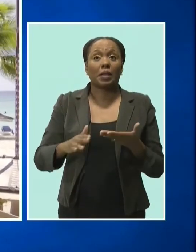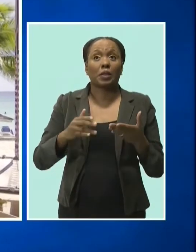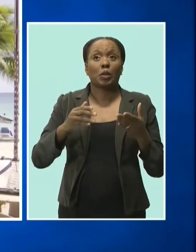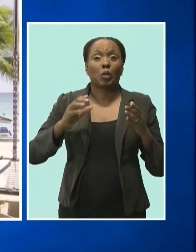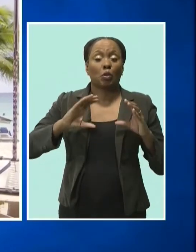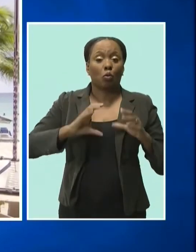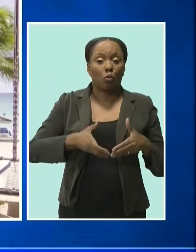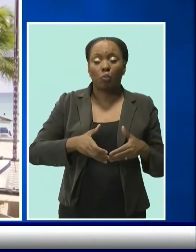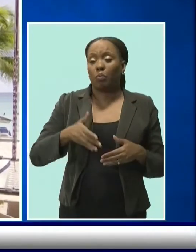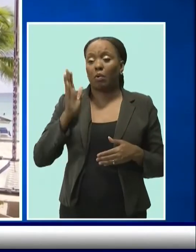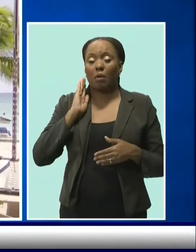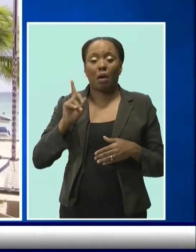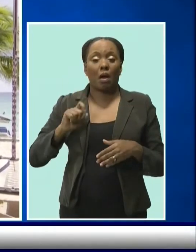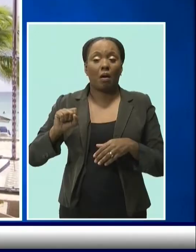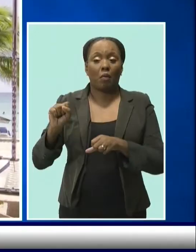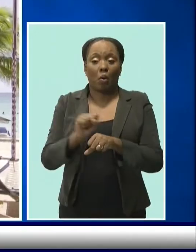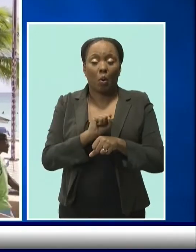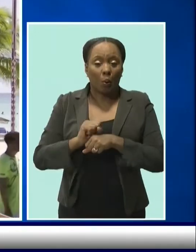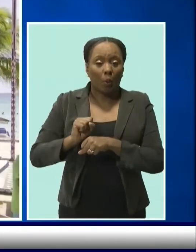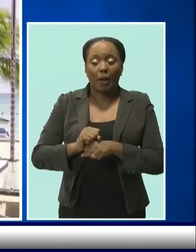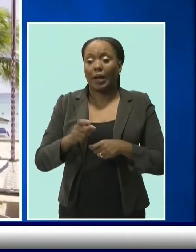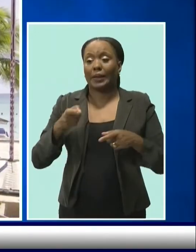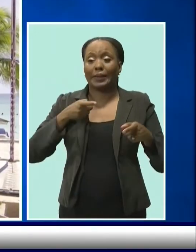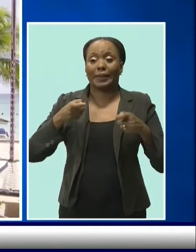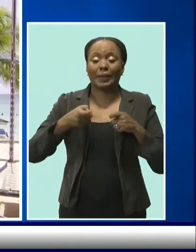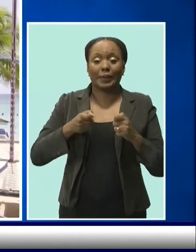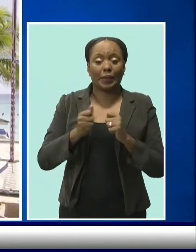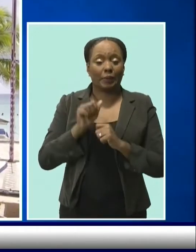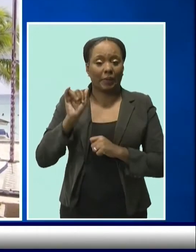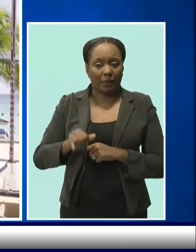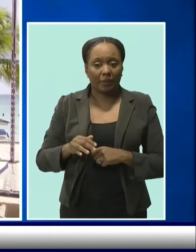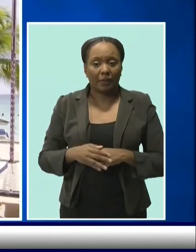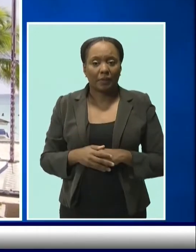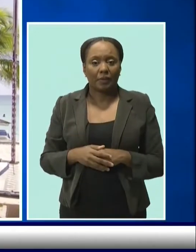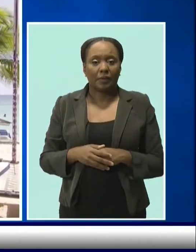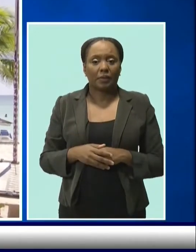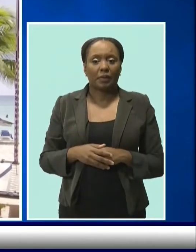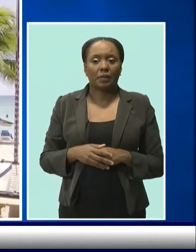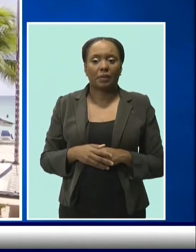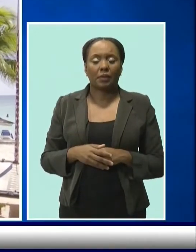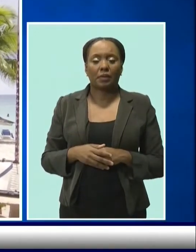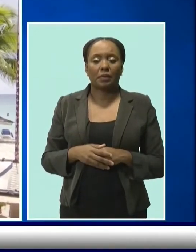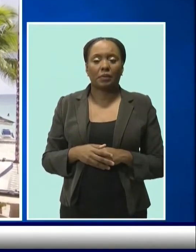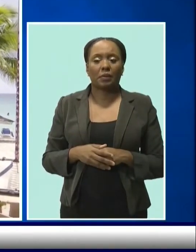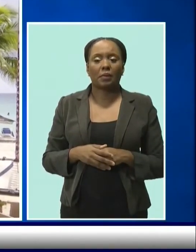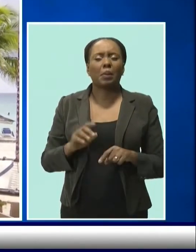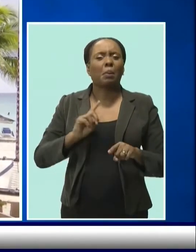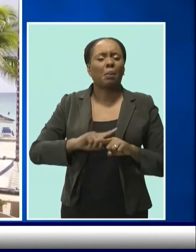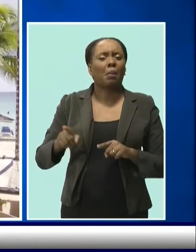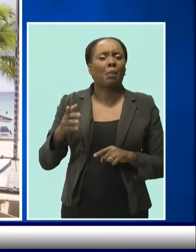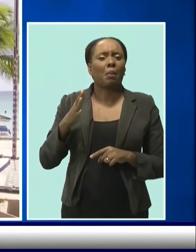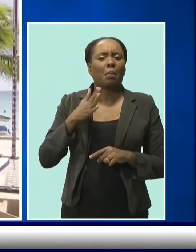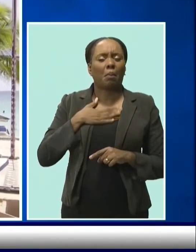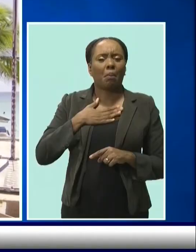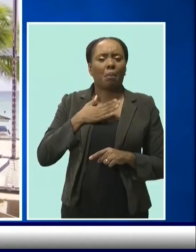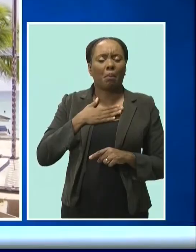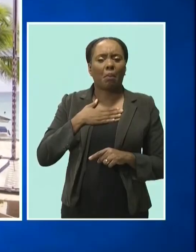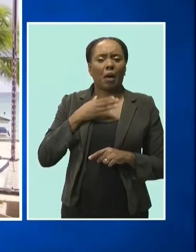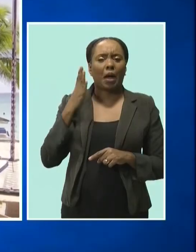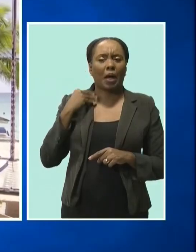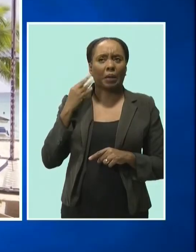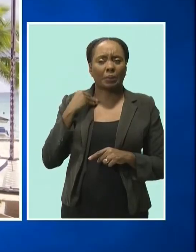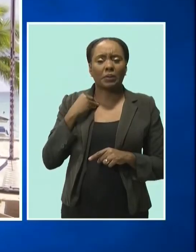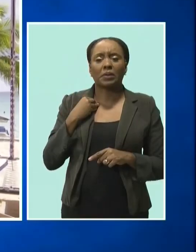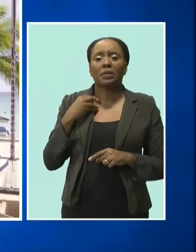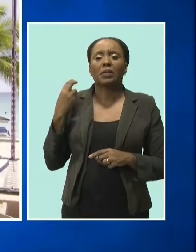have to get together and actually tackle that from that point of view. But I think that from a one-on-one person it's very difficult